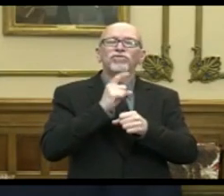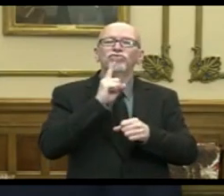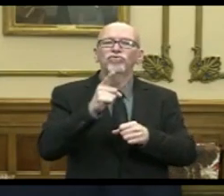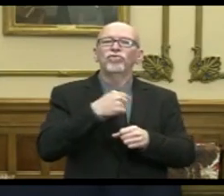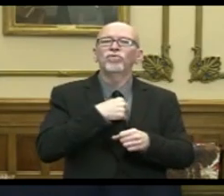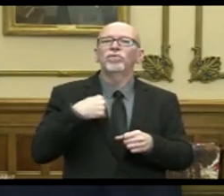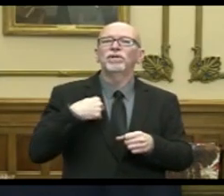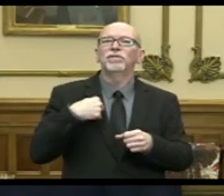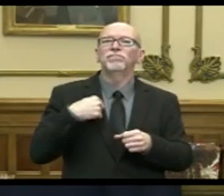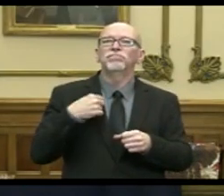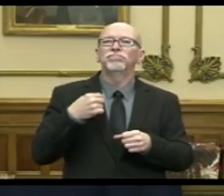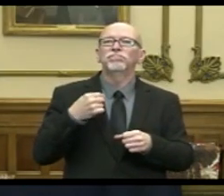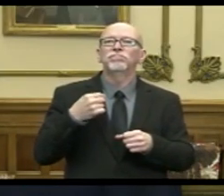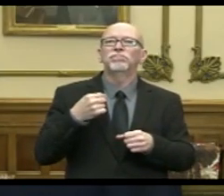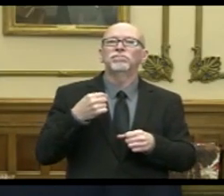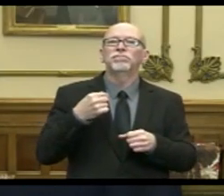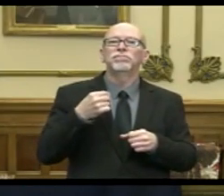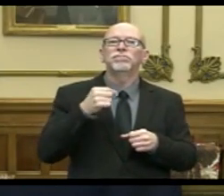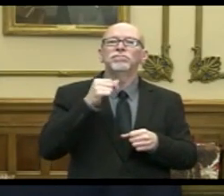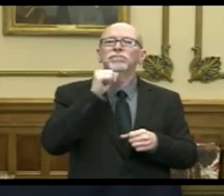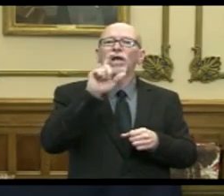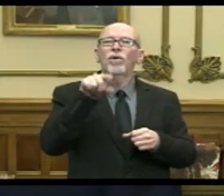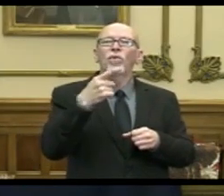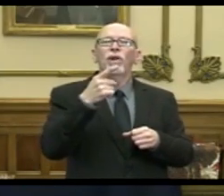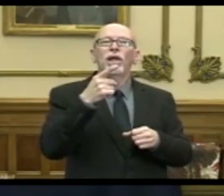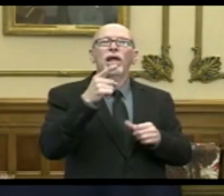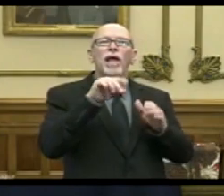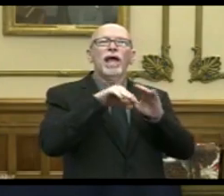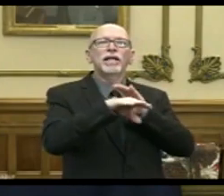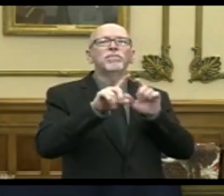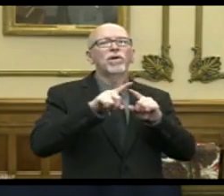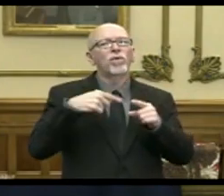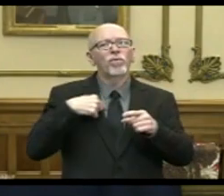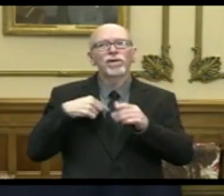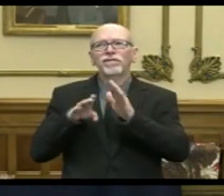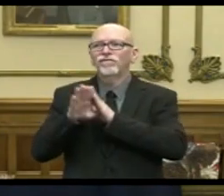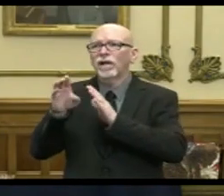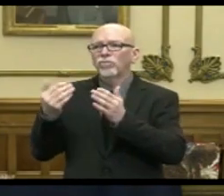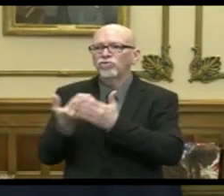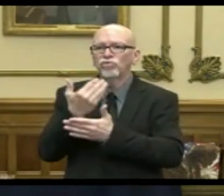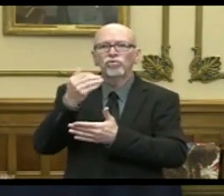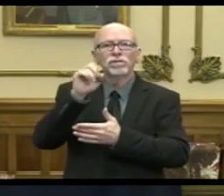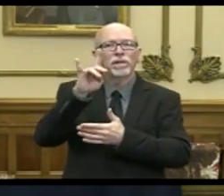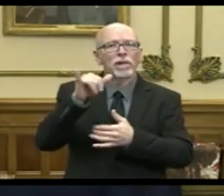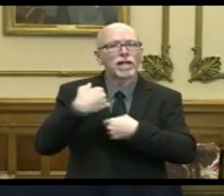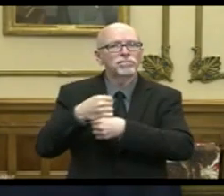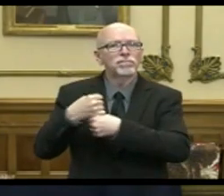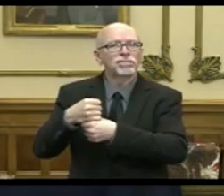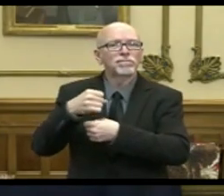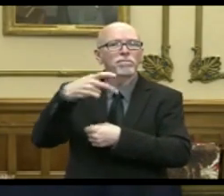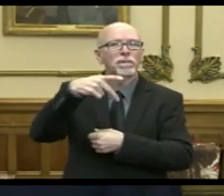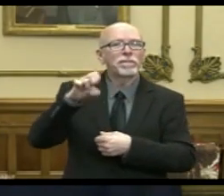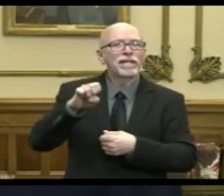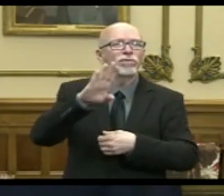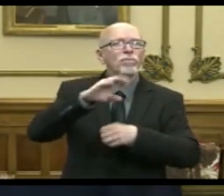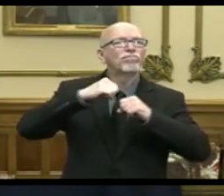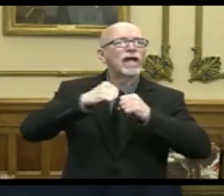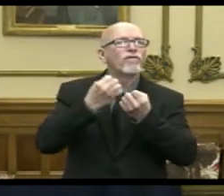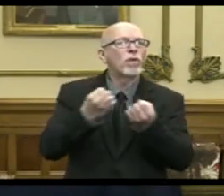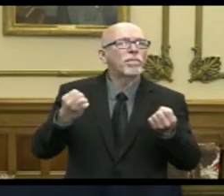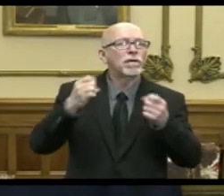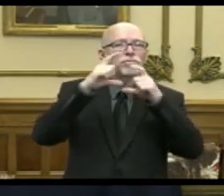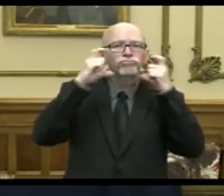we've not just accessed but also developed supply lines in terms of PPE, that personal protective